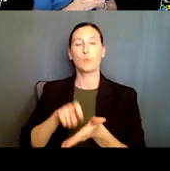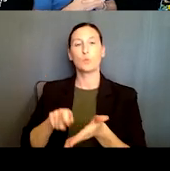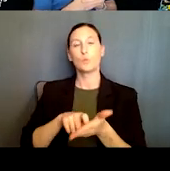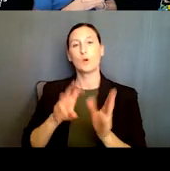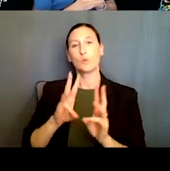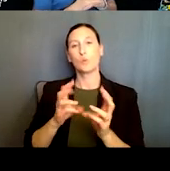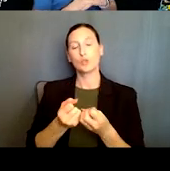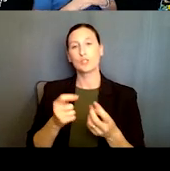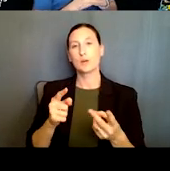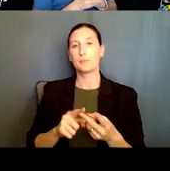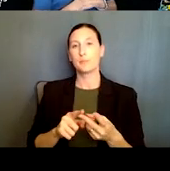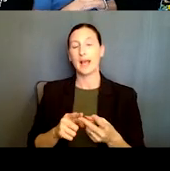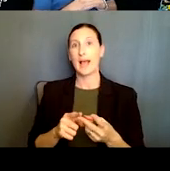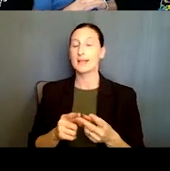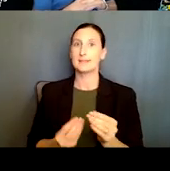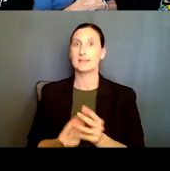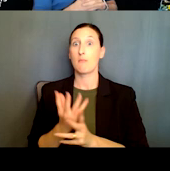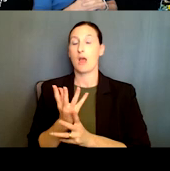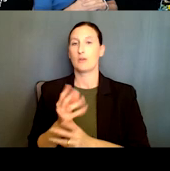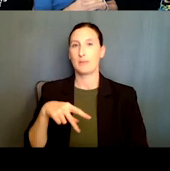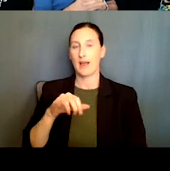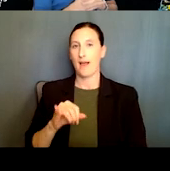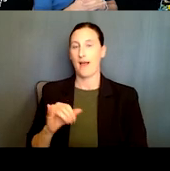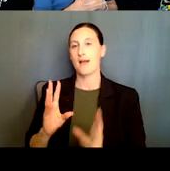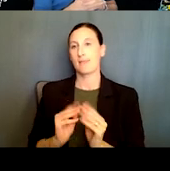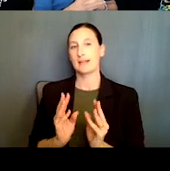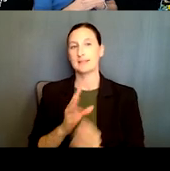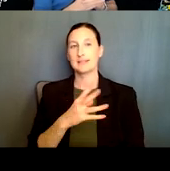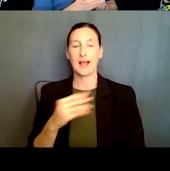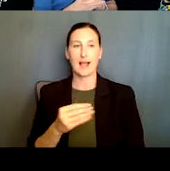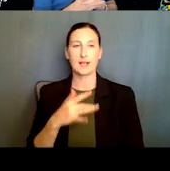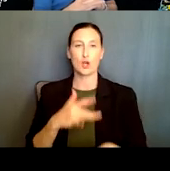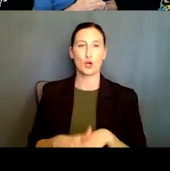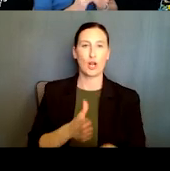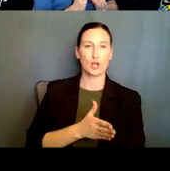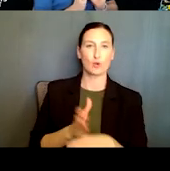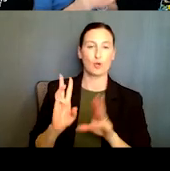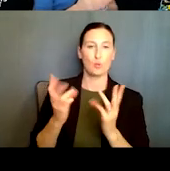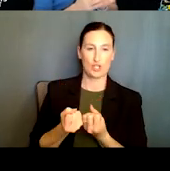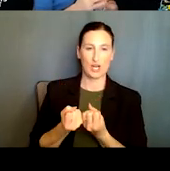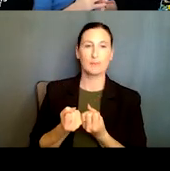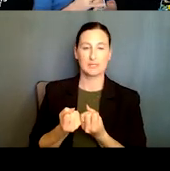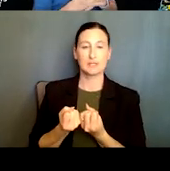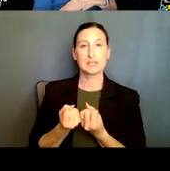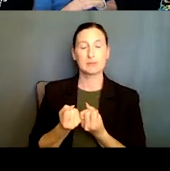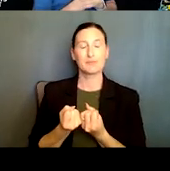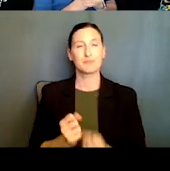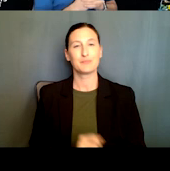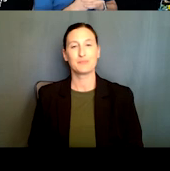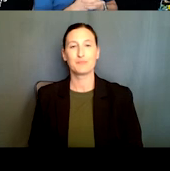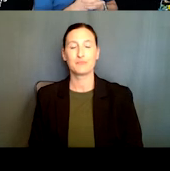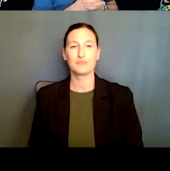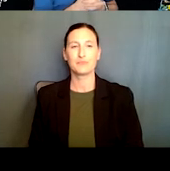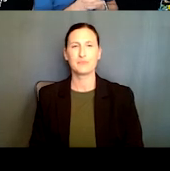aspiring PI meetings and early career workshops. Um, in addition to the specifically, uh, career